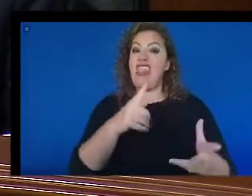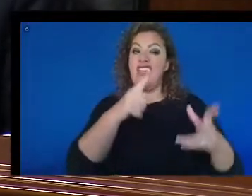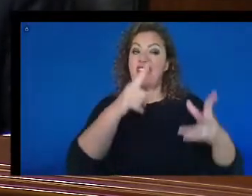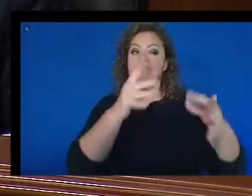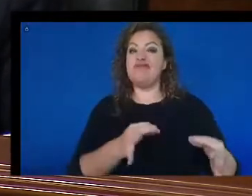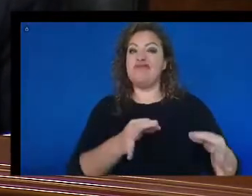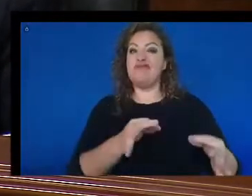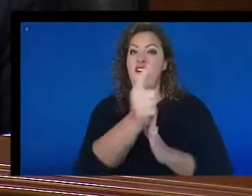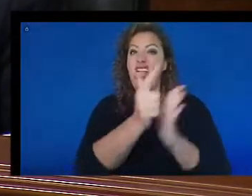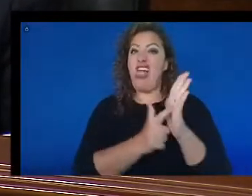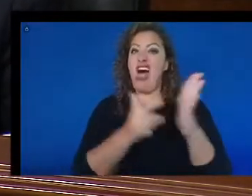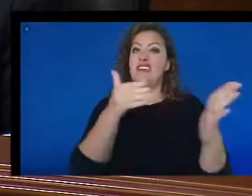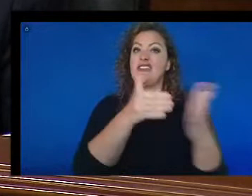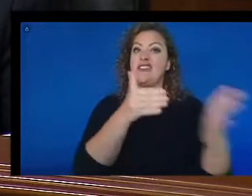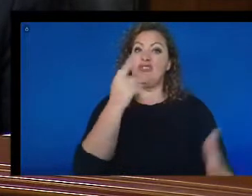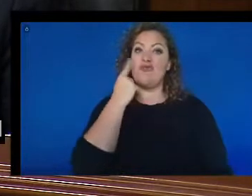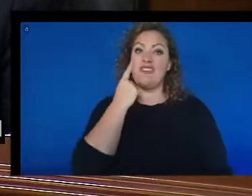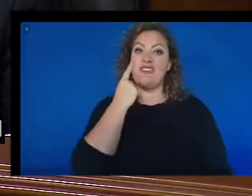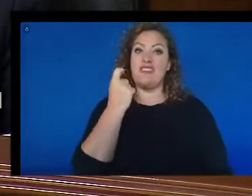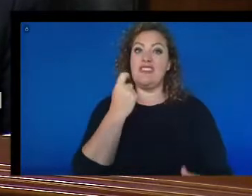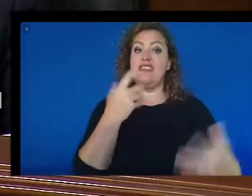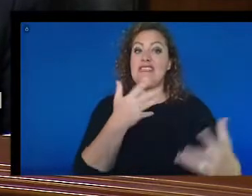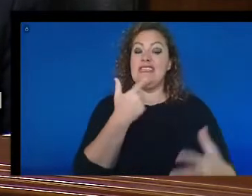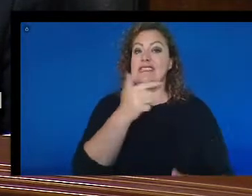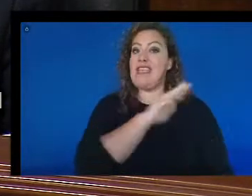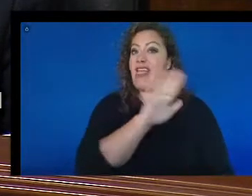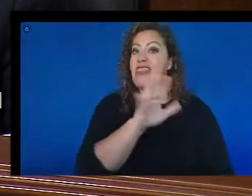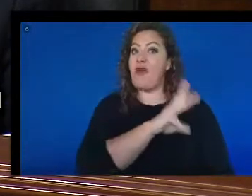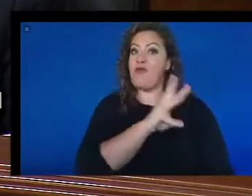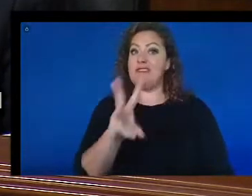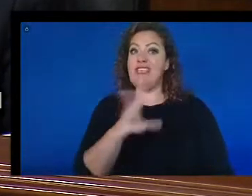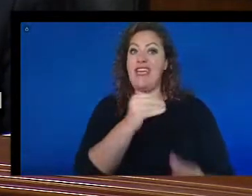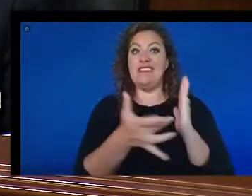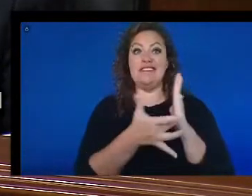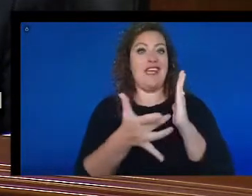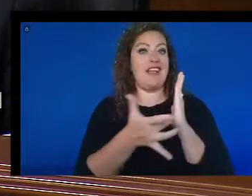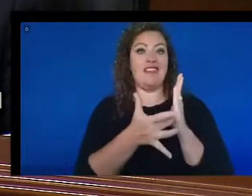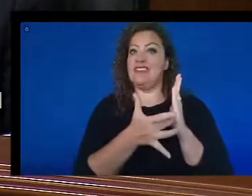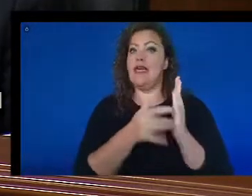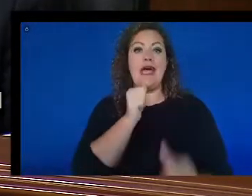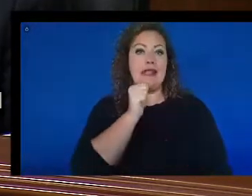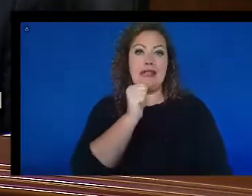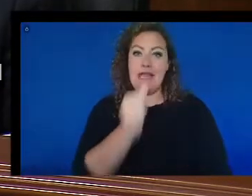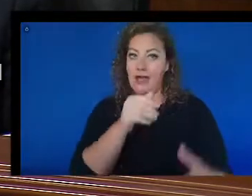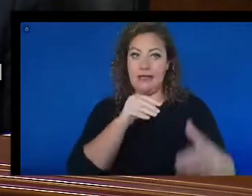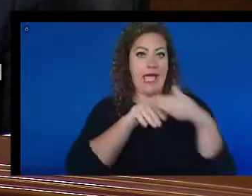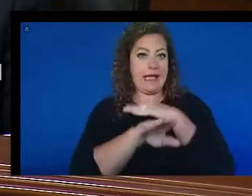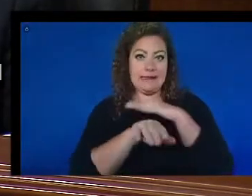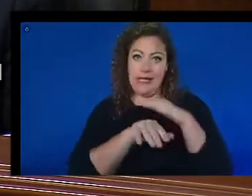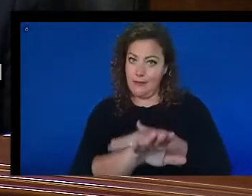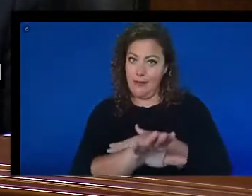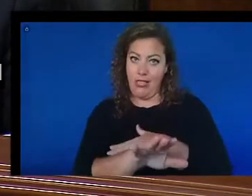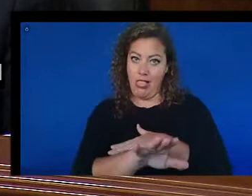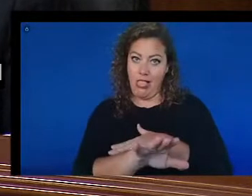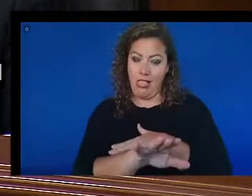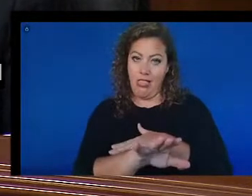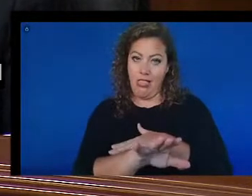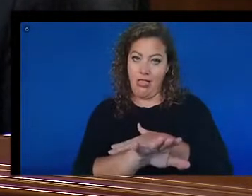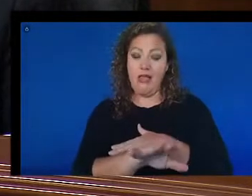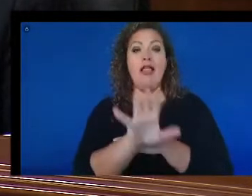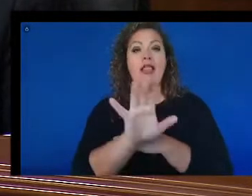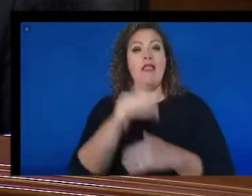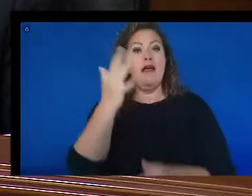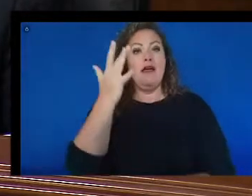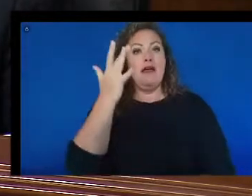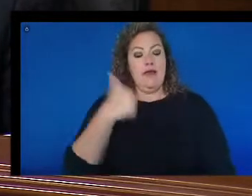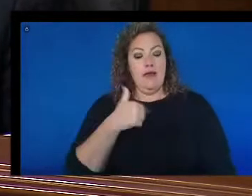years alleging their websites and technology are not accessible. That's why I'm concerned